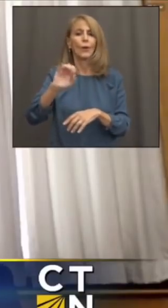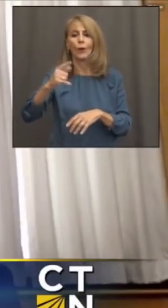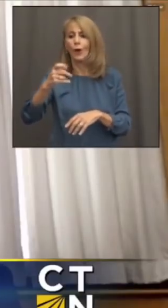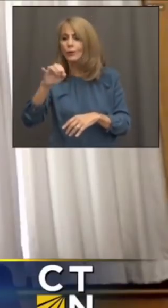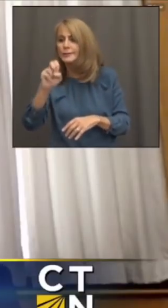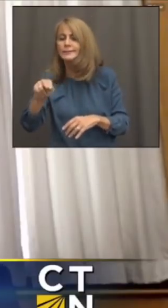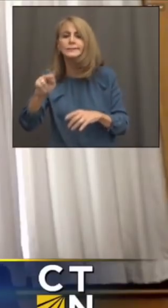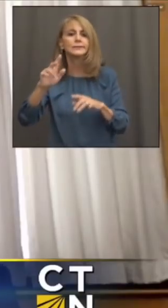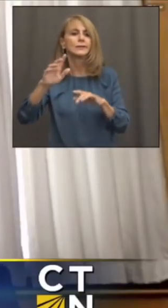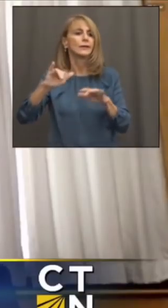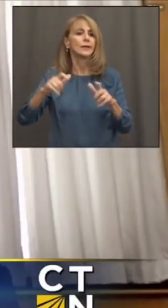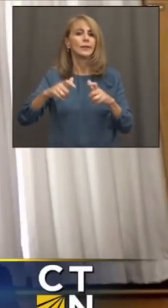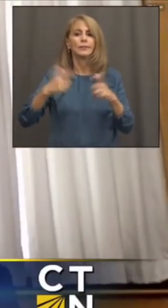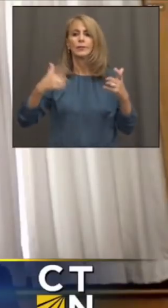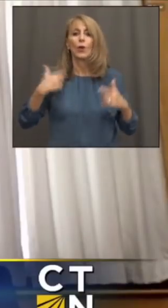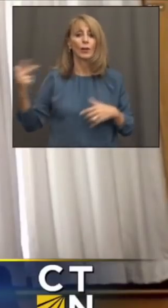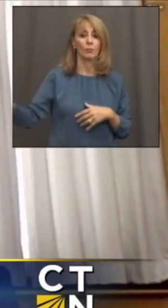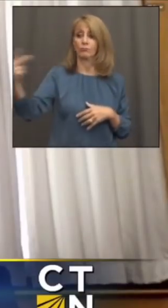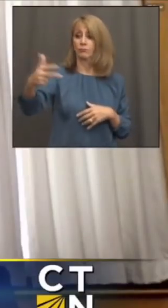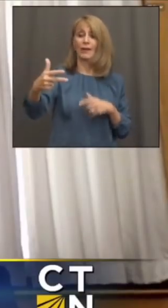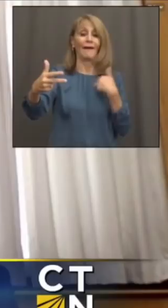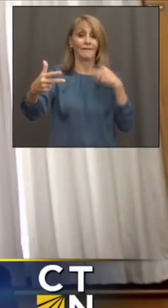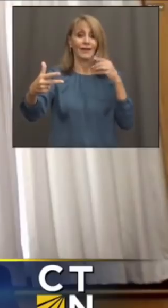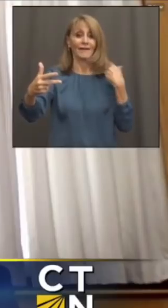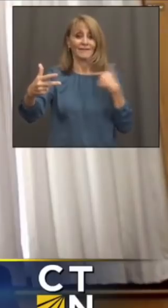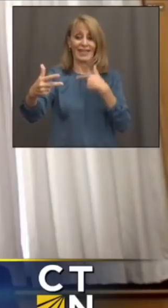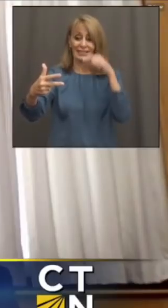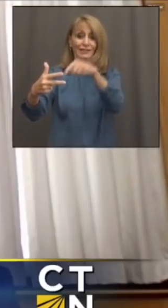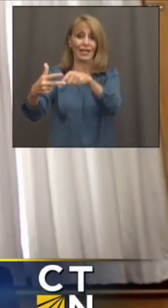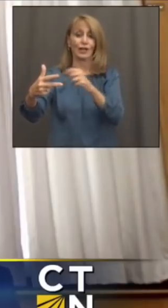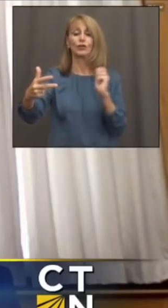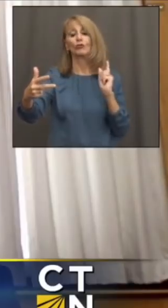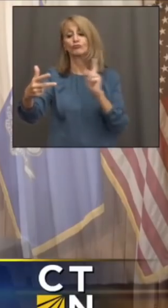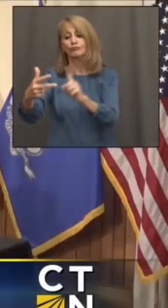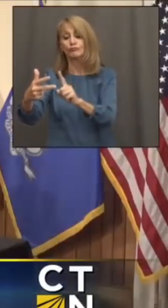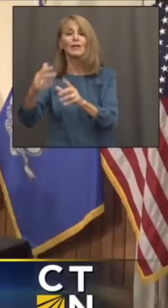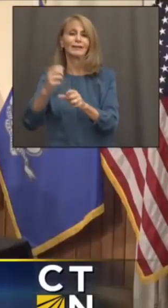other large events where our mobile units will be out and about.